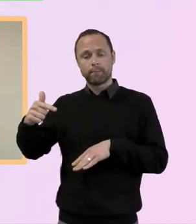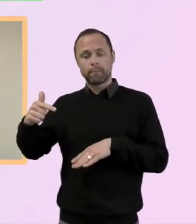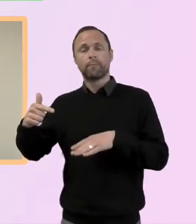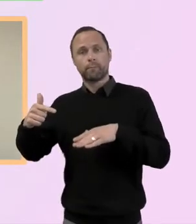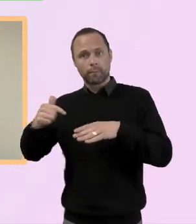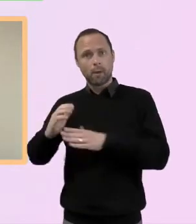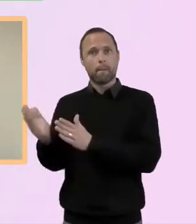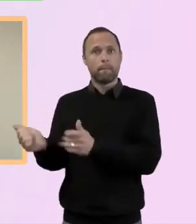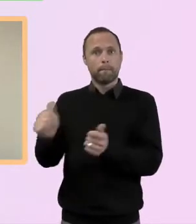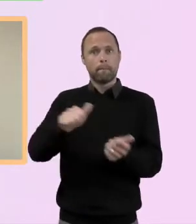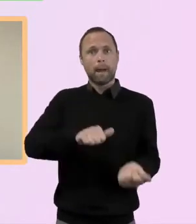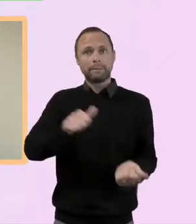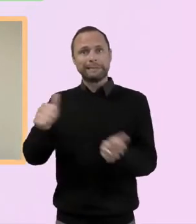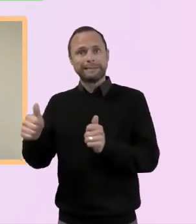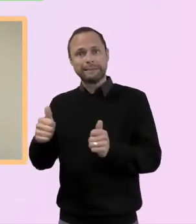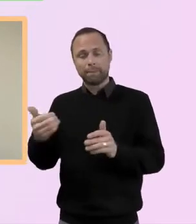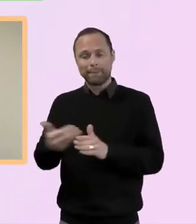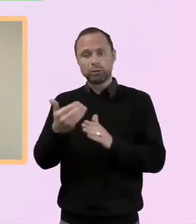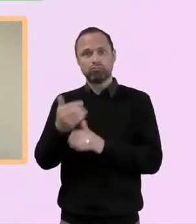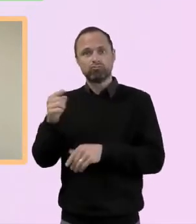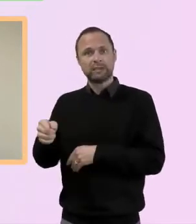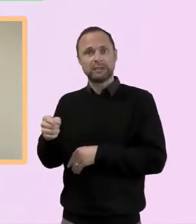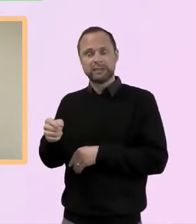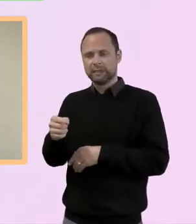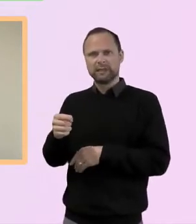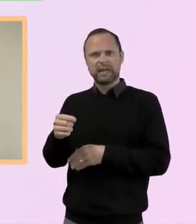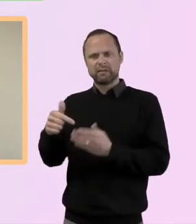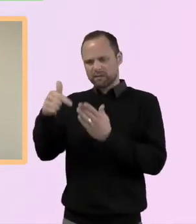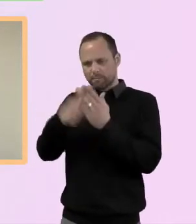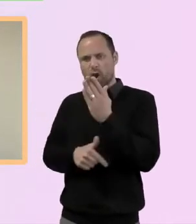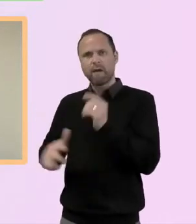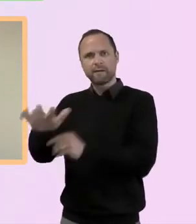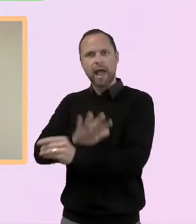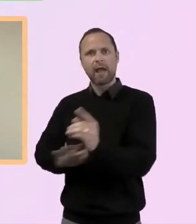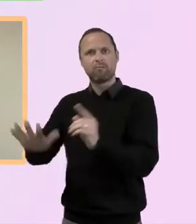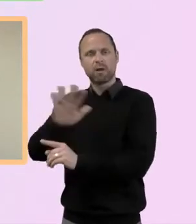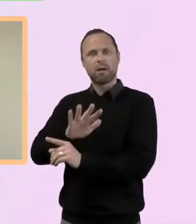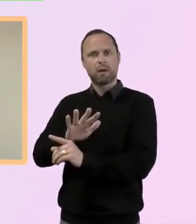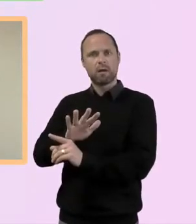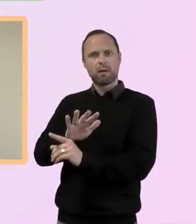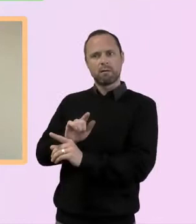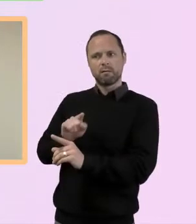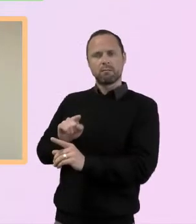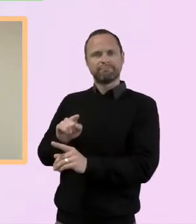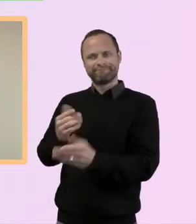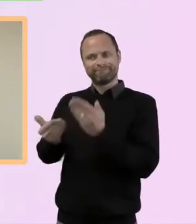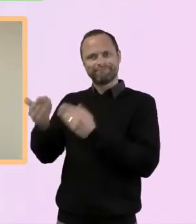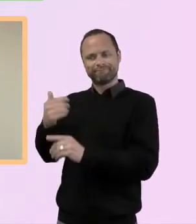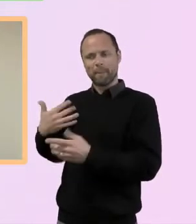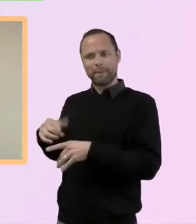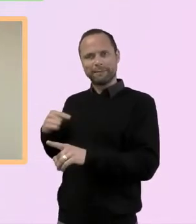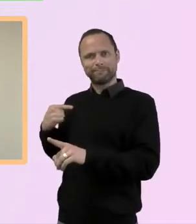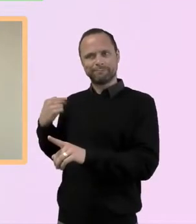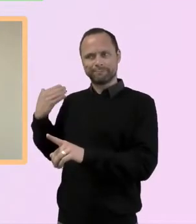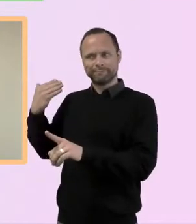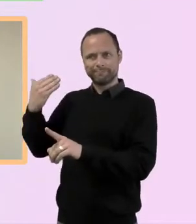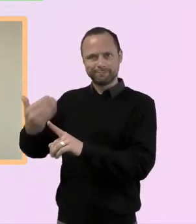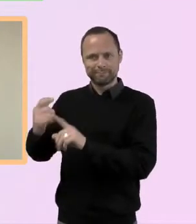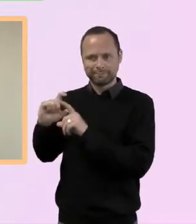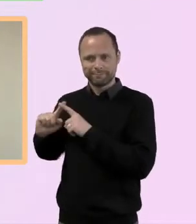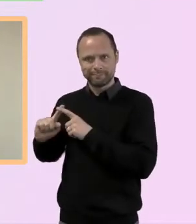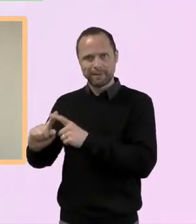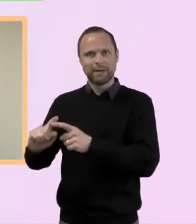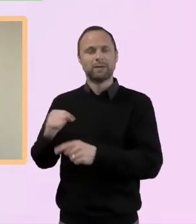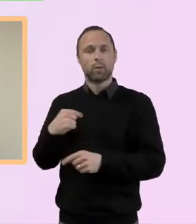South Bristol, which is a deprived area by, you know, historically. But we are establishing a fresh ministry